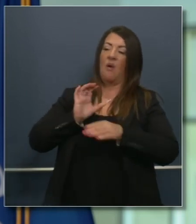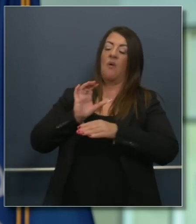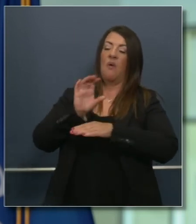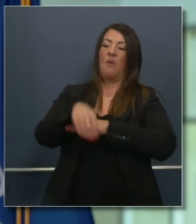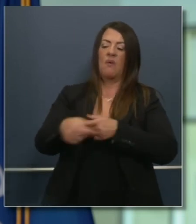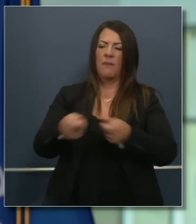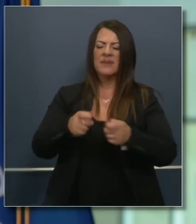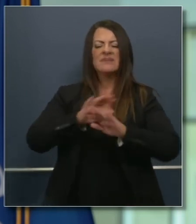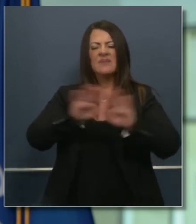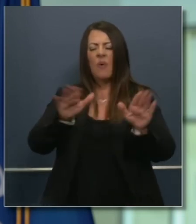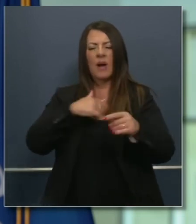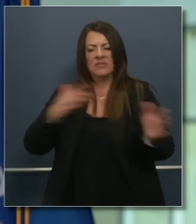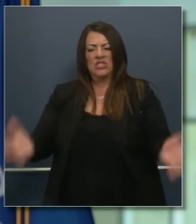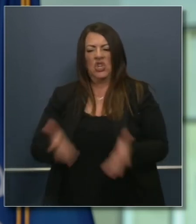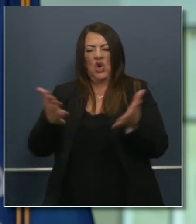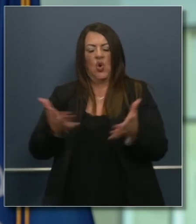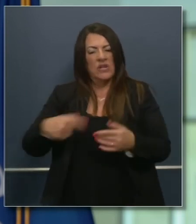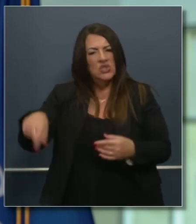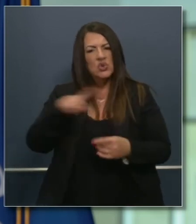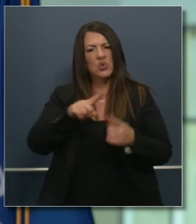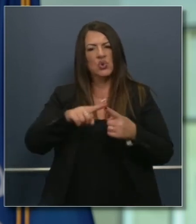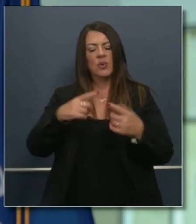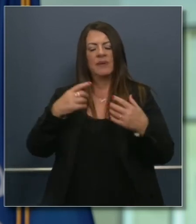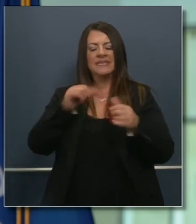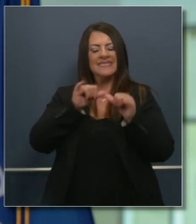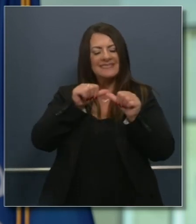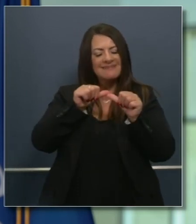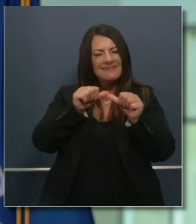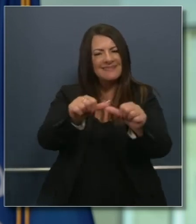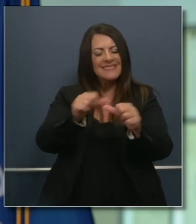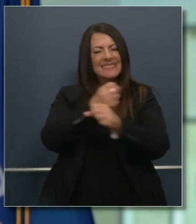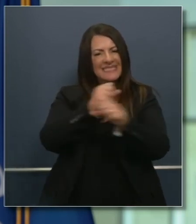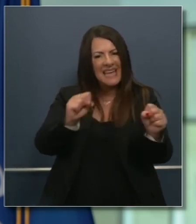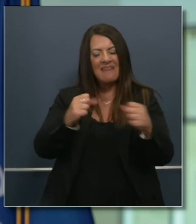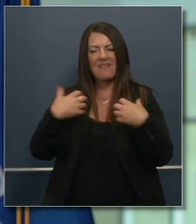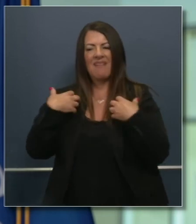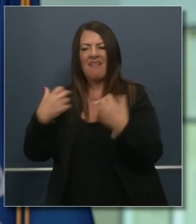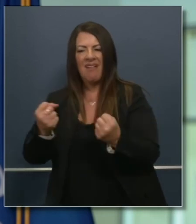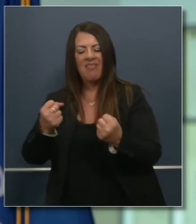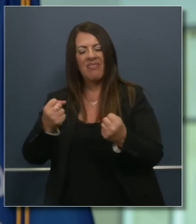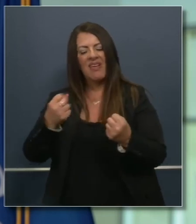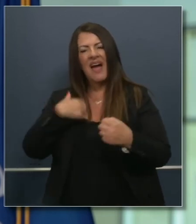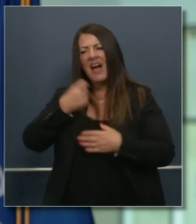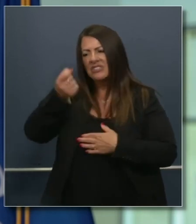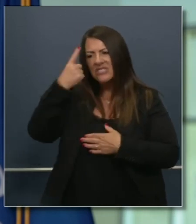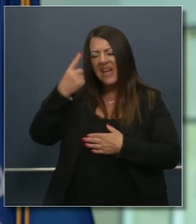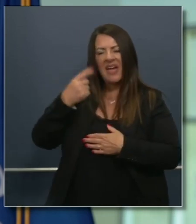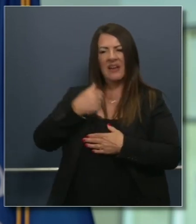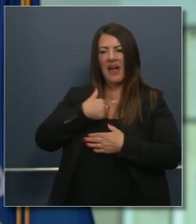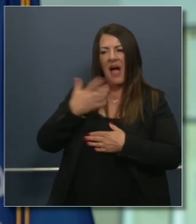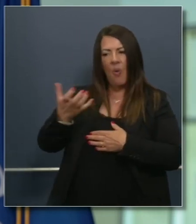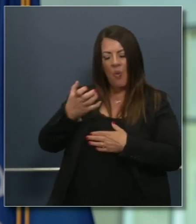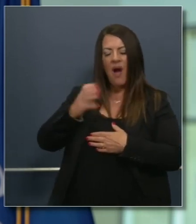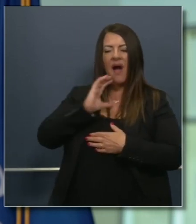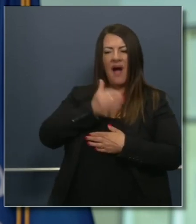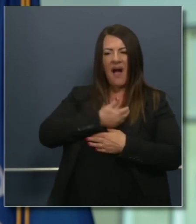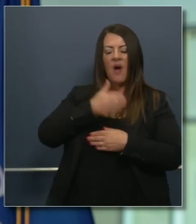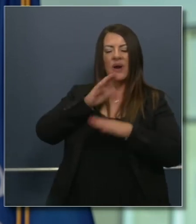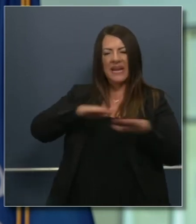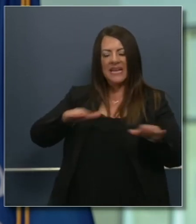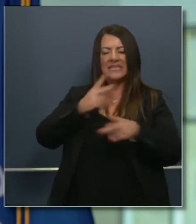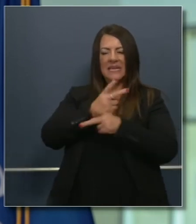safe, stay healthy, because my absolute goal is one, I think, the leaders of the school share, and that's to keep our kids safe, to keep them educated.